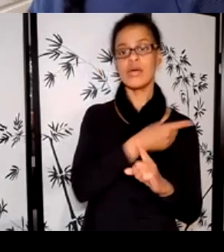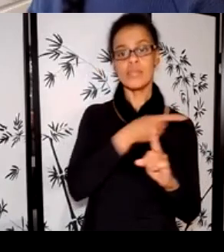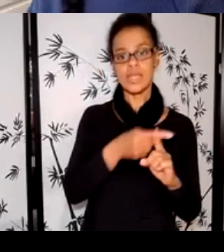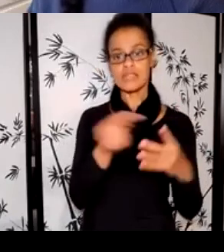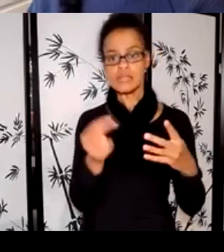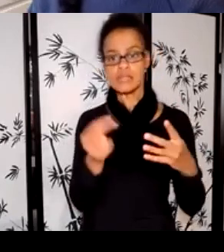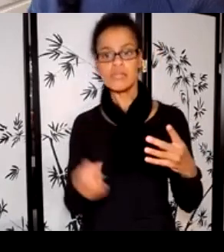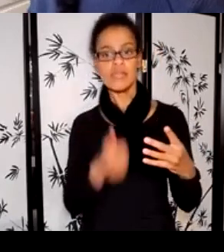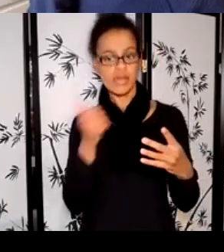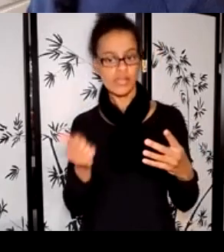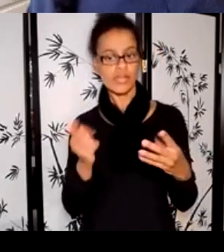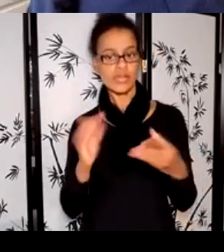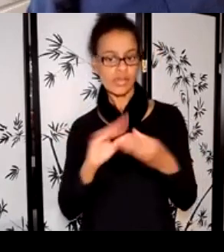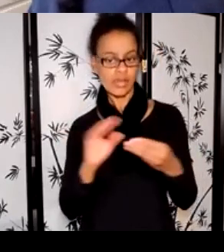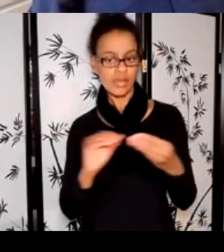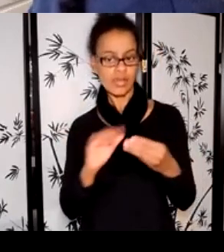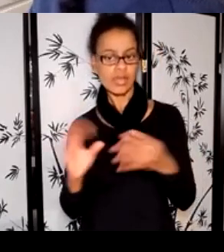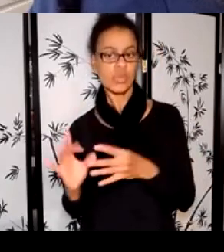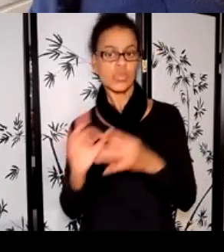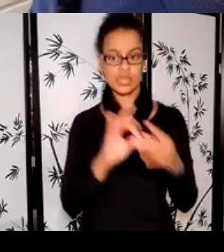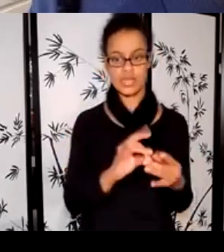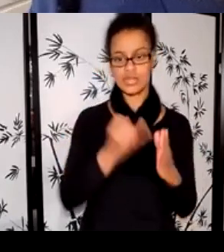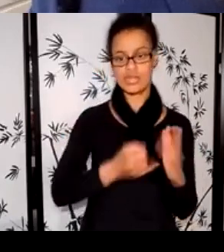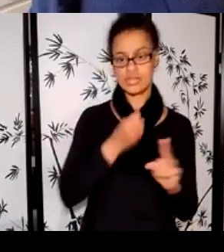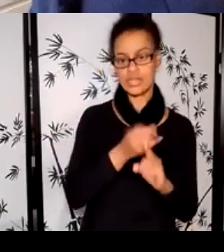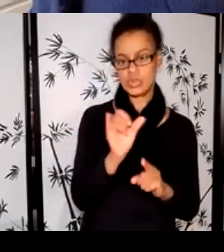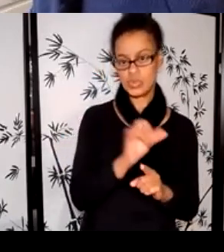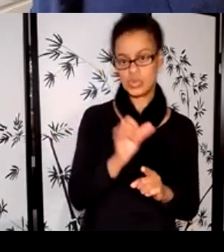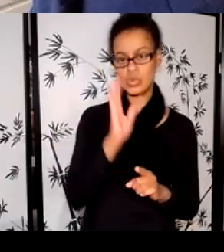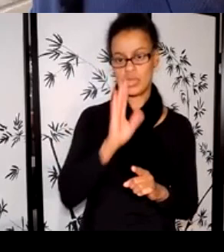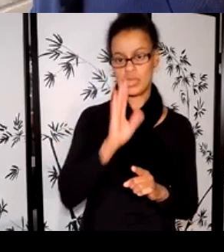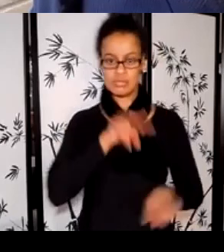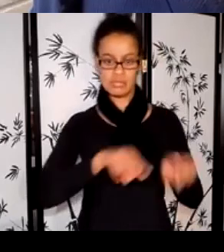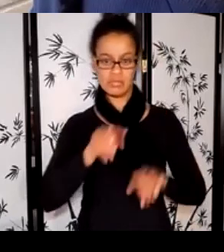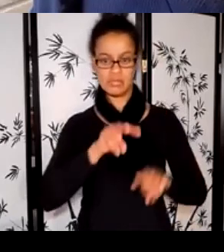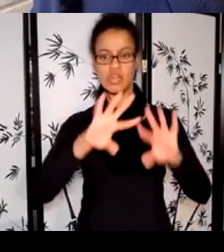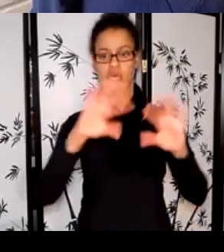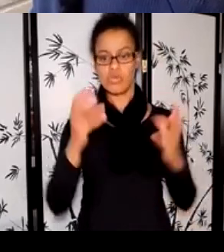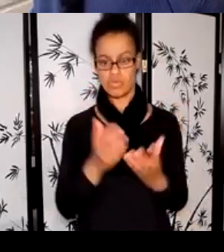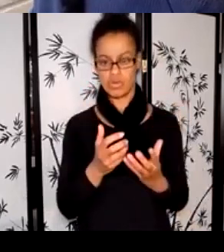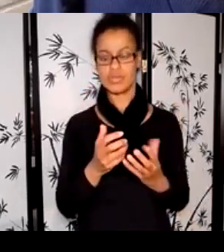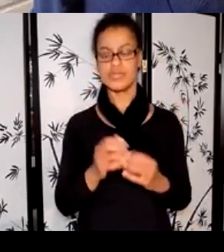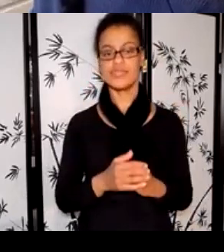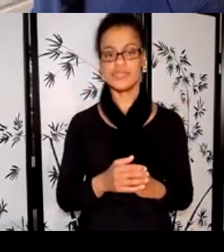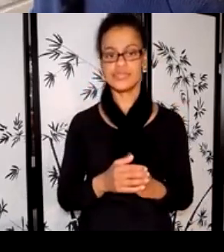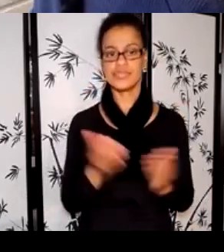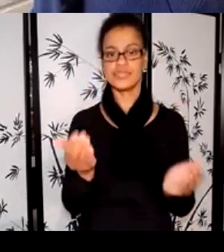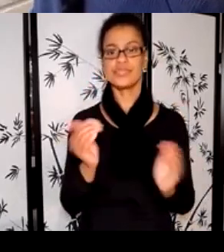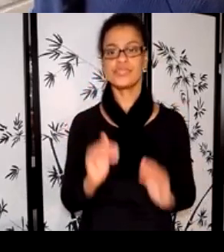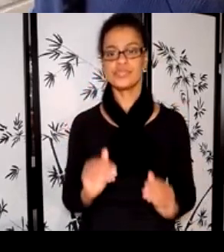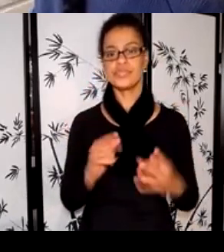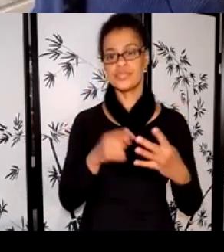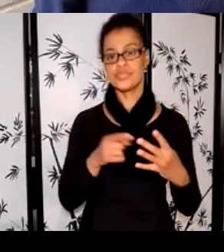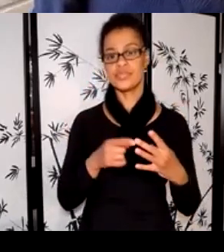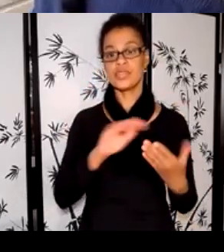Community connection. The application demonstrates a deep understanding of the relationships and communities connected to this